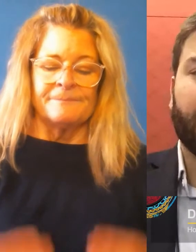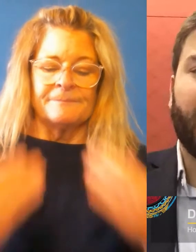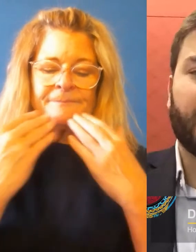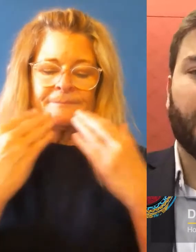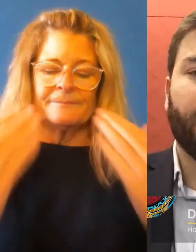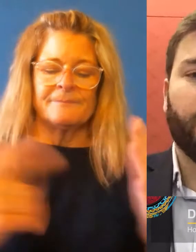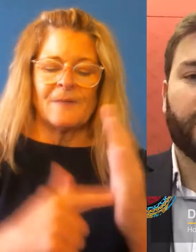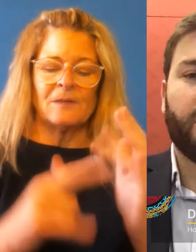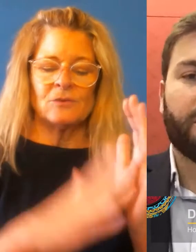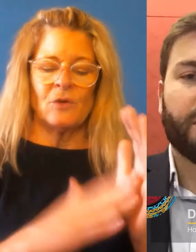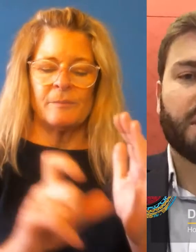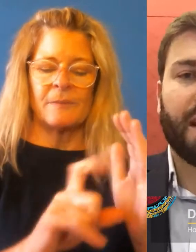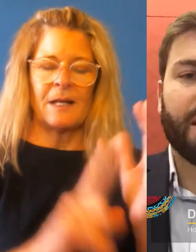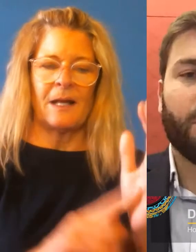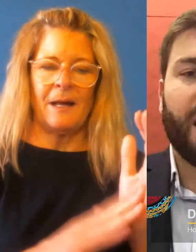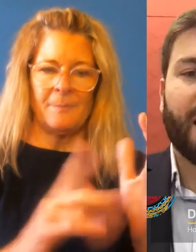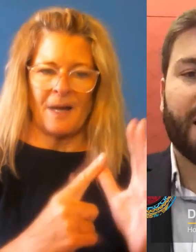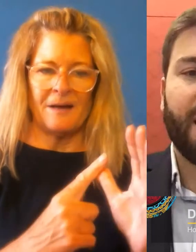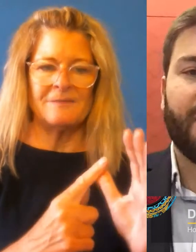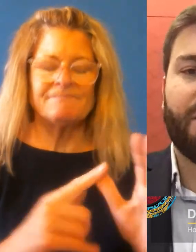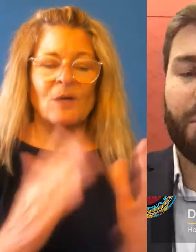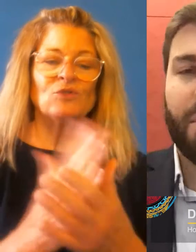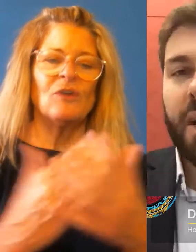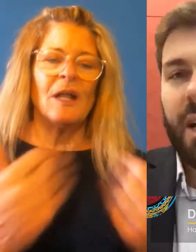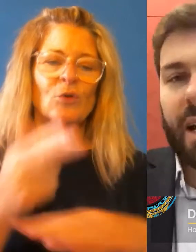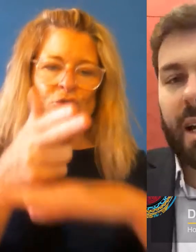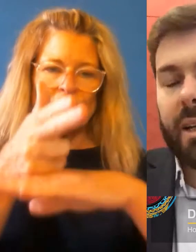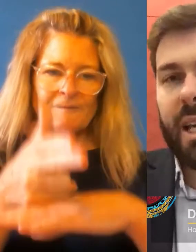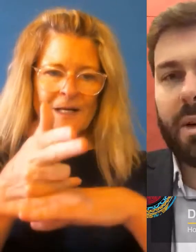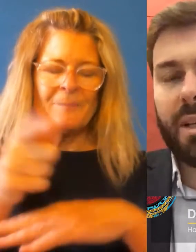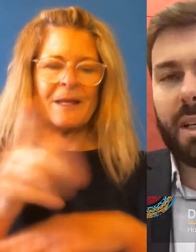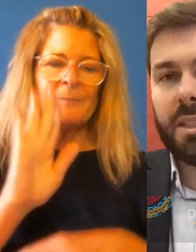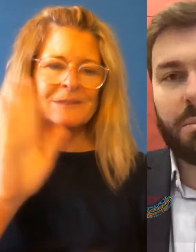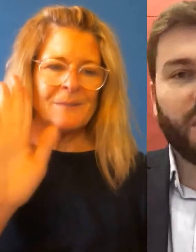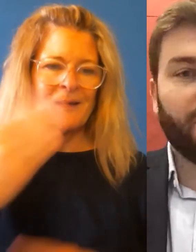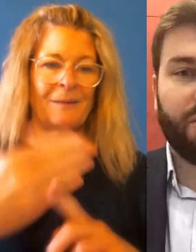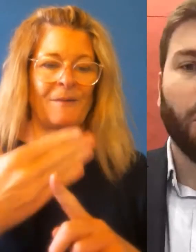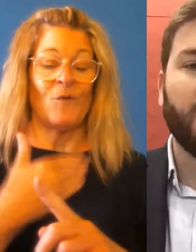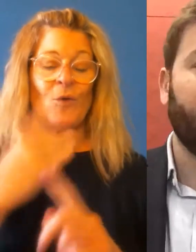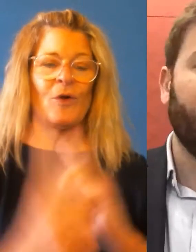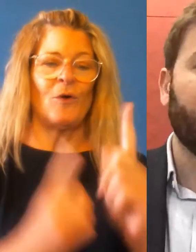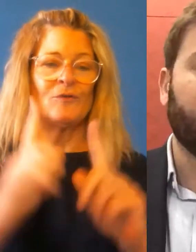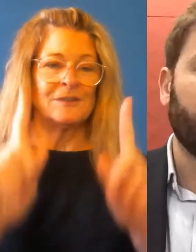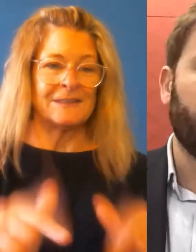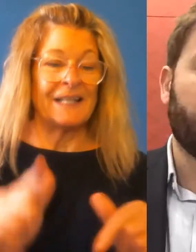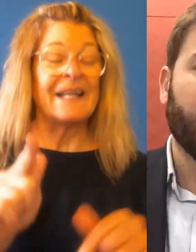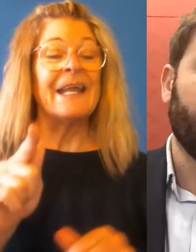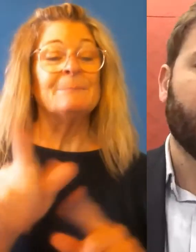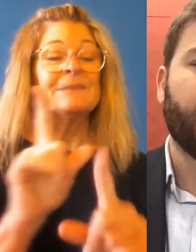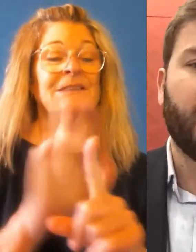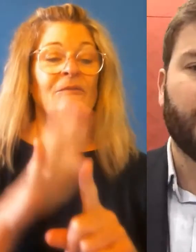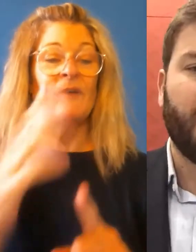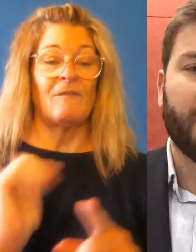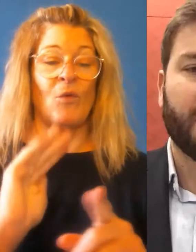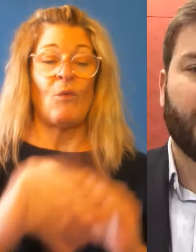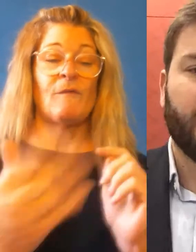a couple of days ago before the conference get underway and hear from, uh, him and his nearly 40 years of experience in the